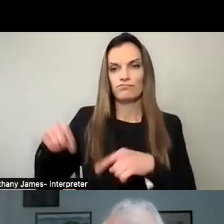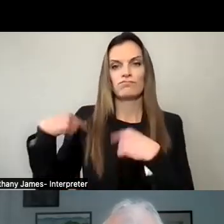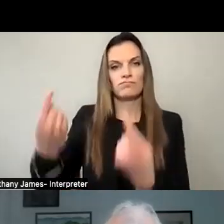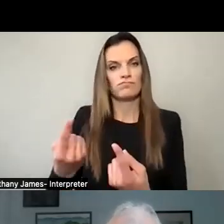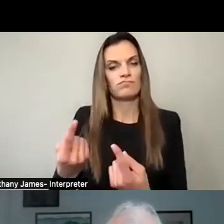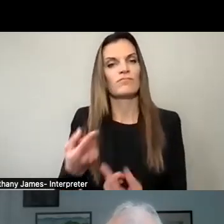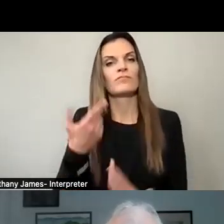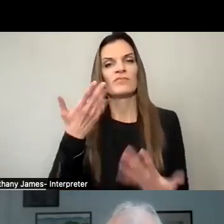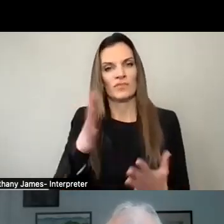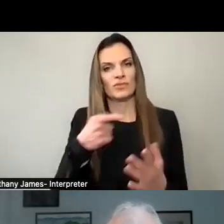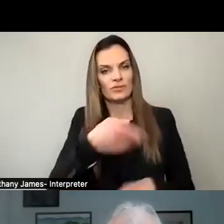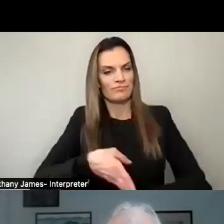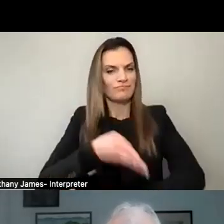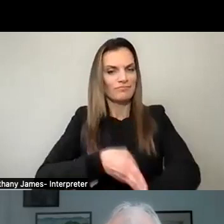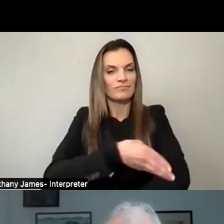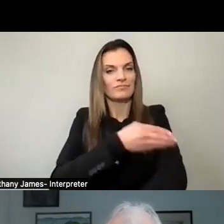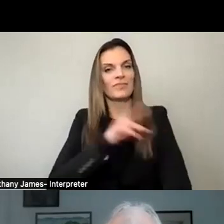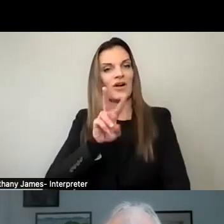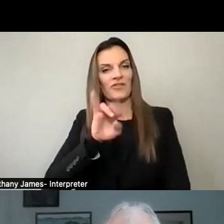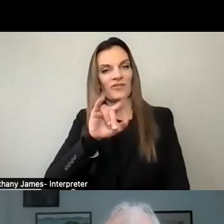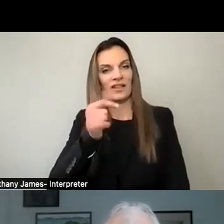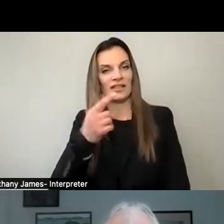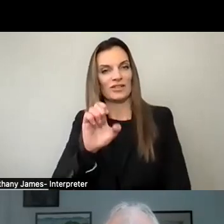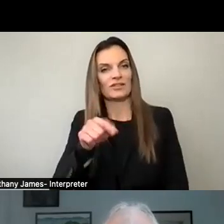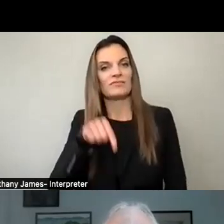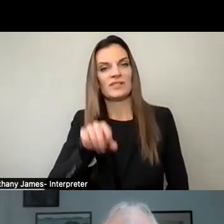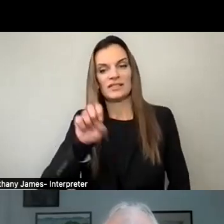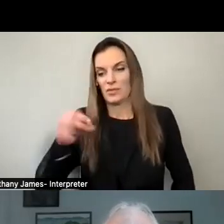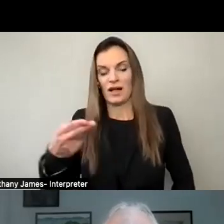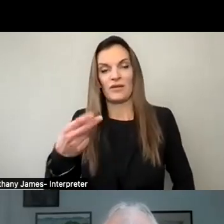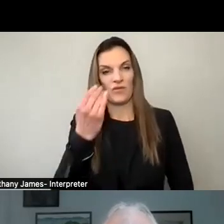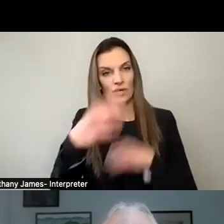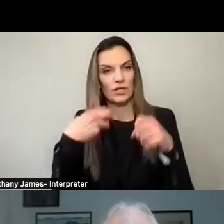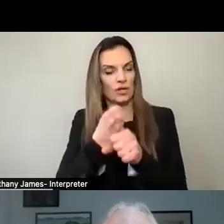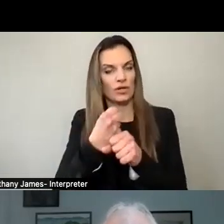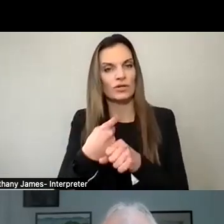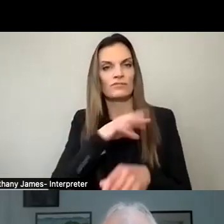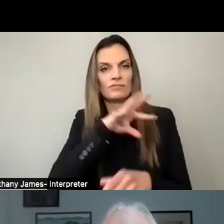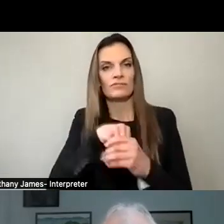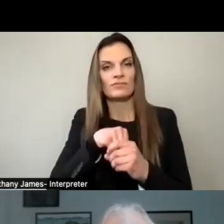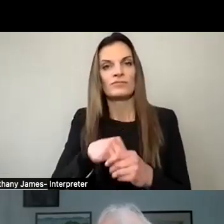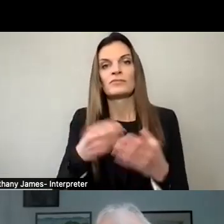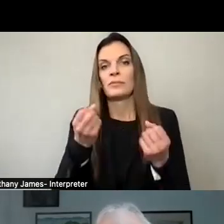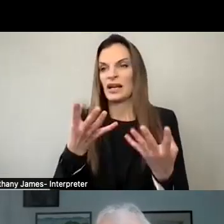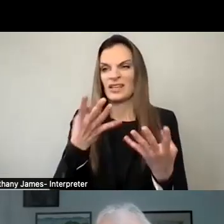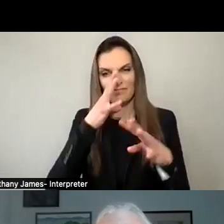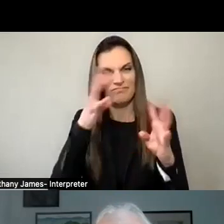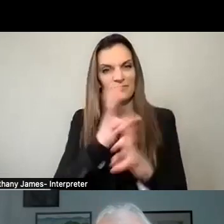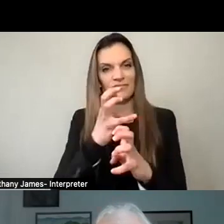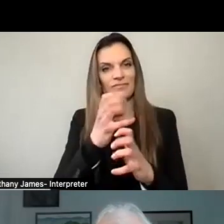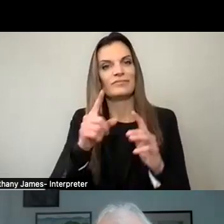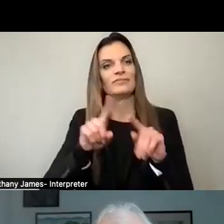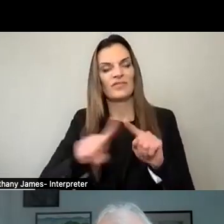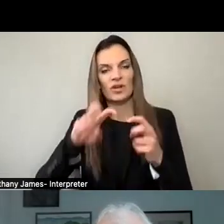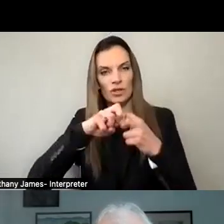better. For 14 years, I've led Sleepy Hollow through some very complex and thorny issues. Here's where I started.